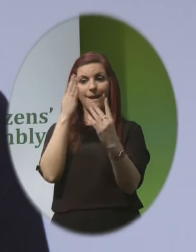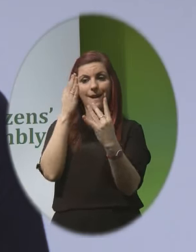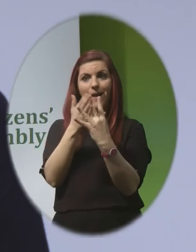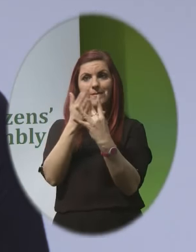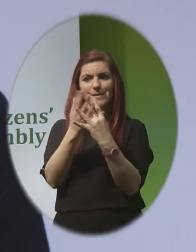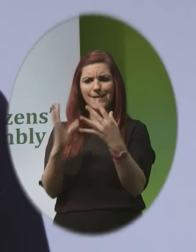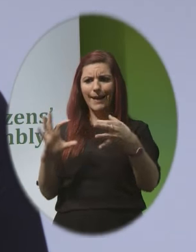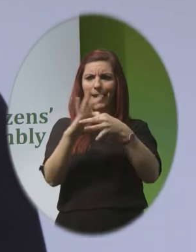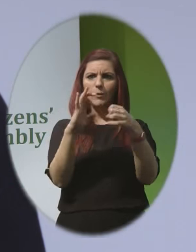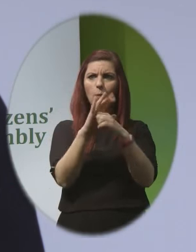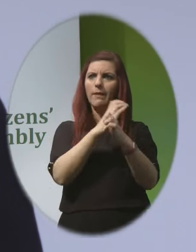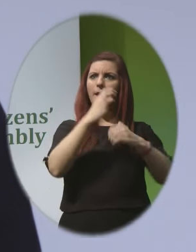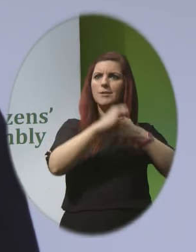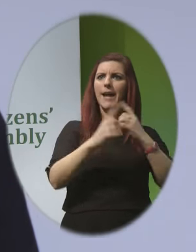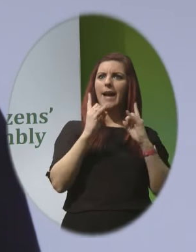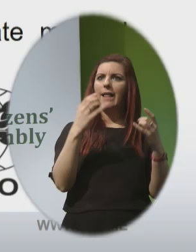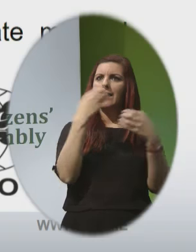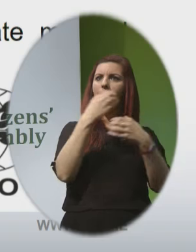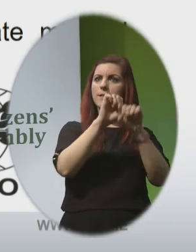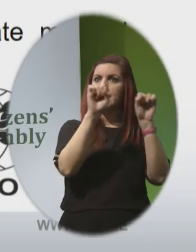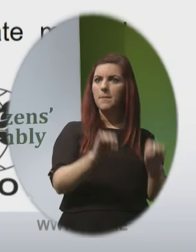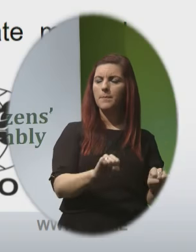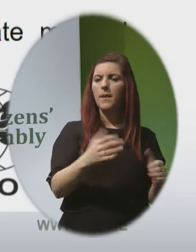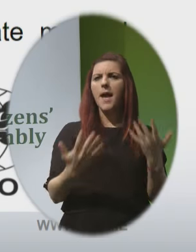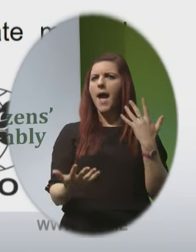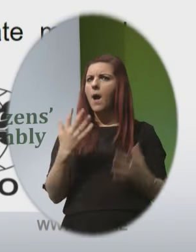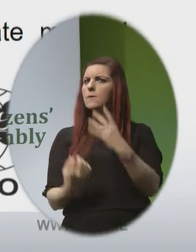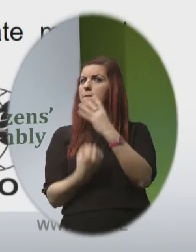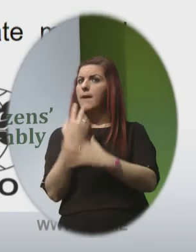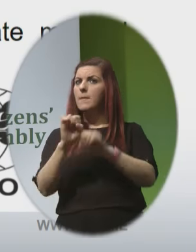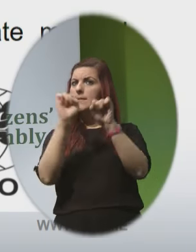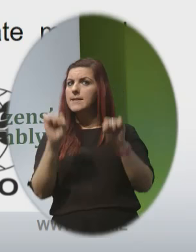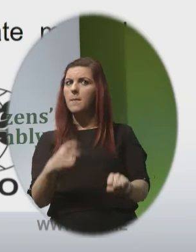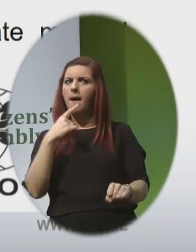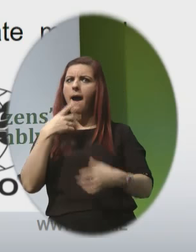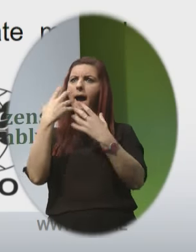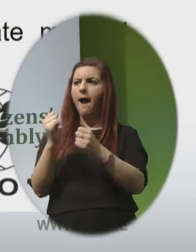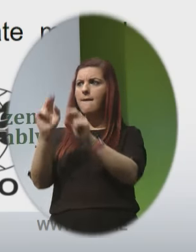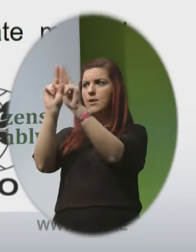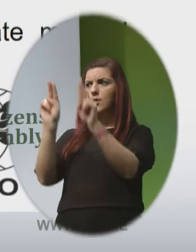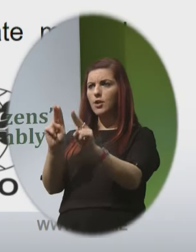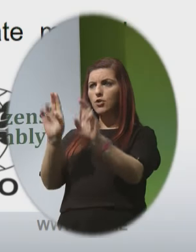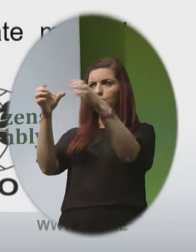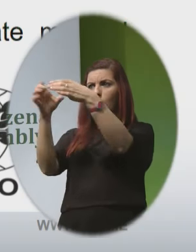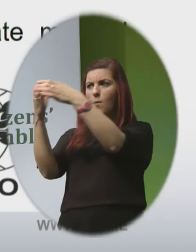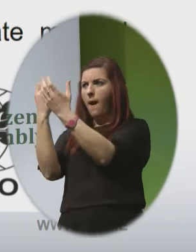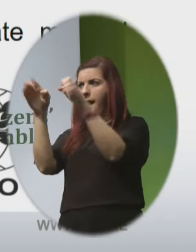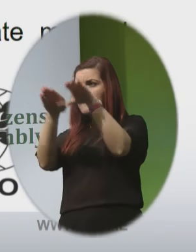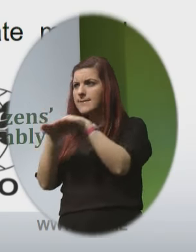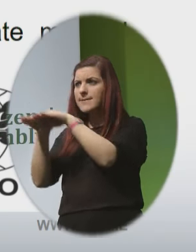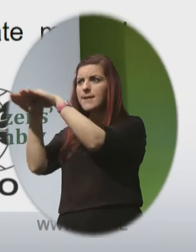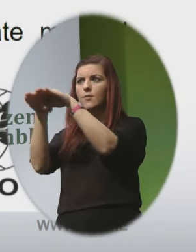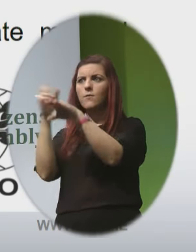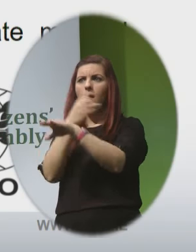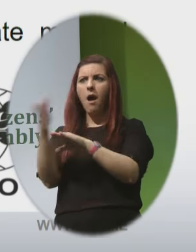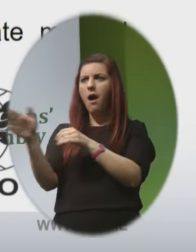system how would we develop such a system? there are international health bodies who set standards for all areas of